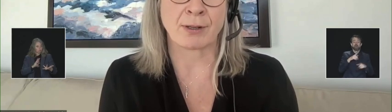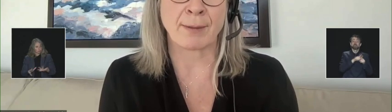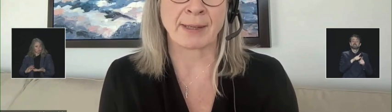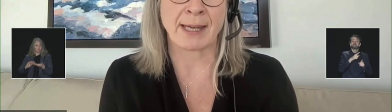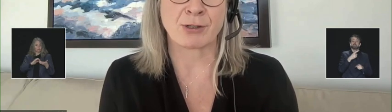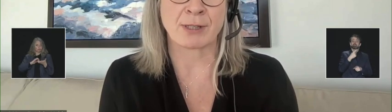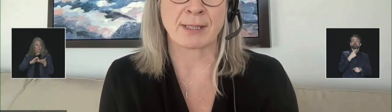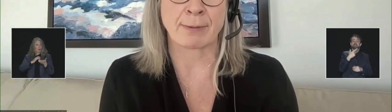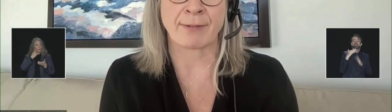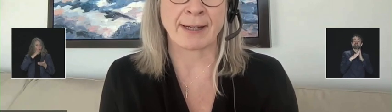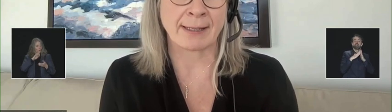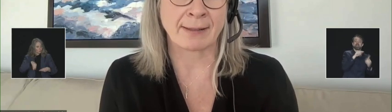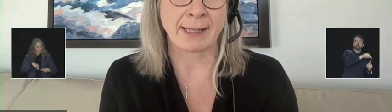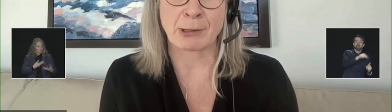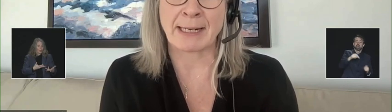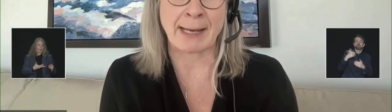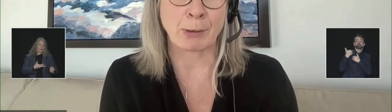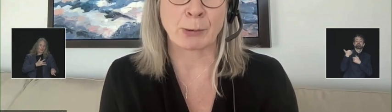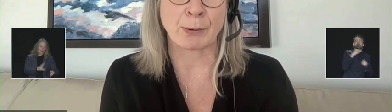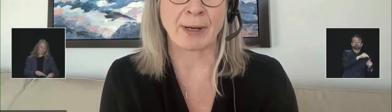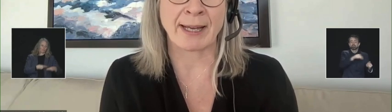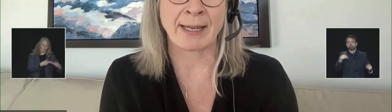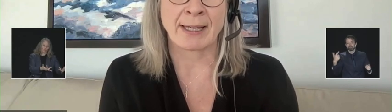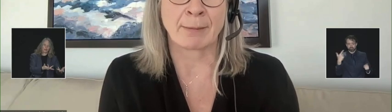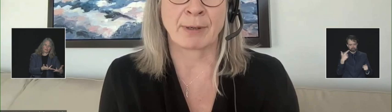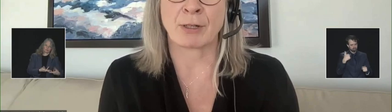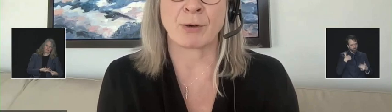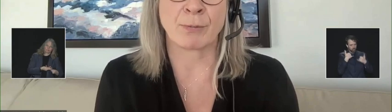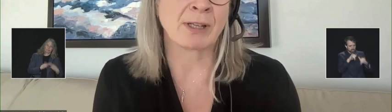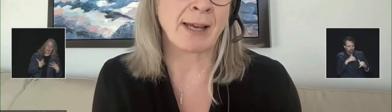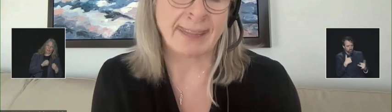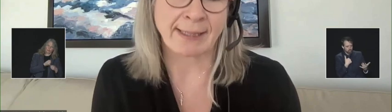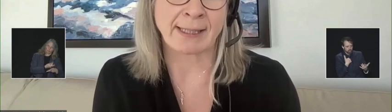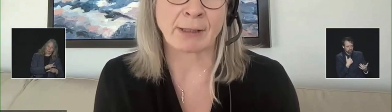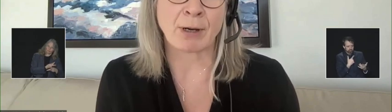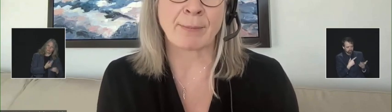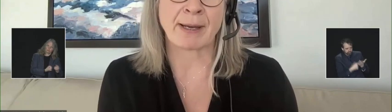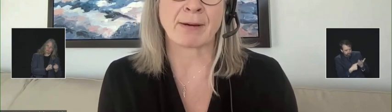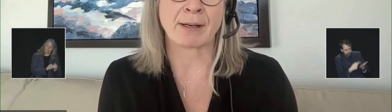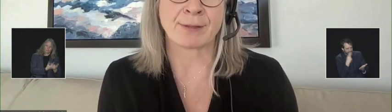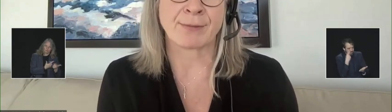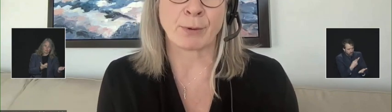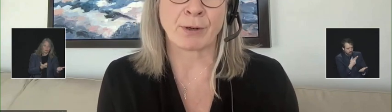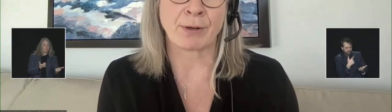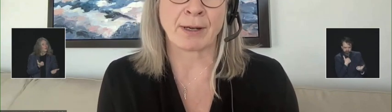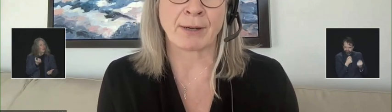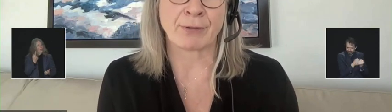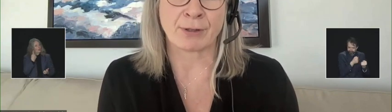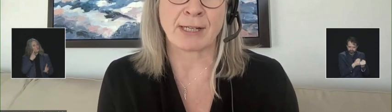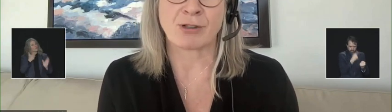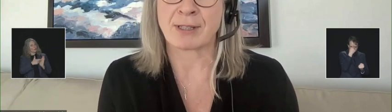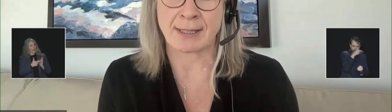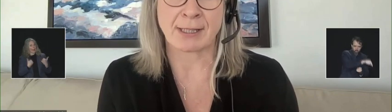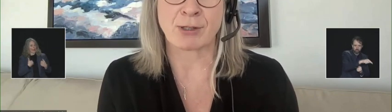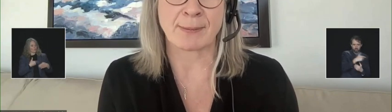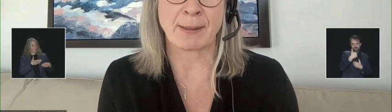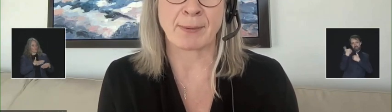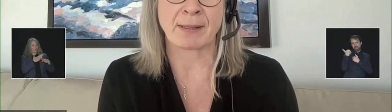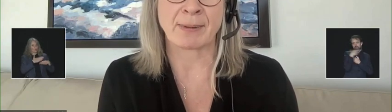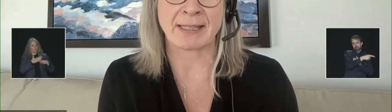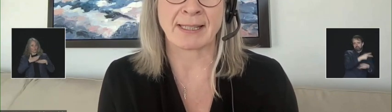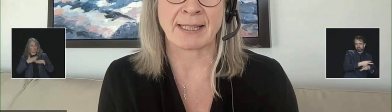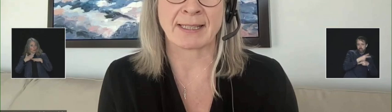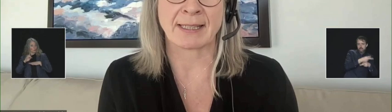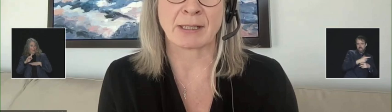jurisdictional obligations to provide health care in an equitable way, but realizing that there are barriers for First Nations Indigenous